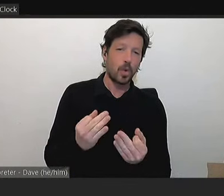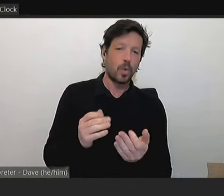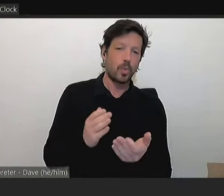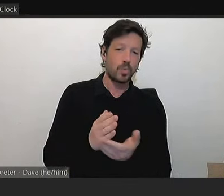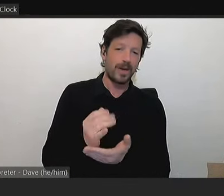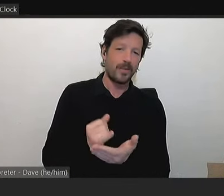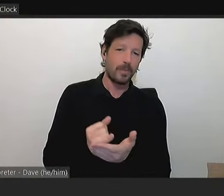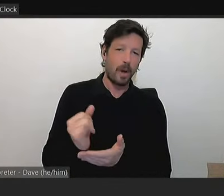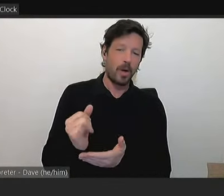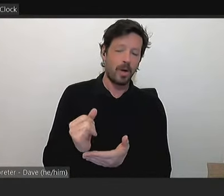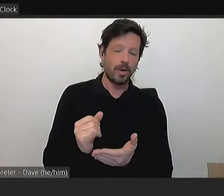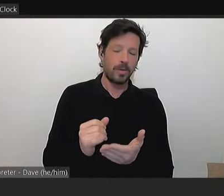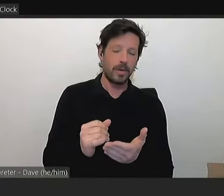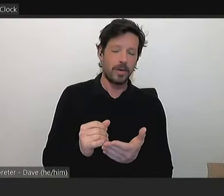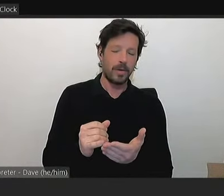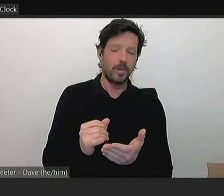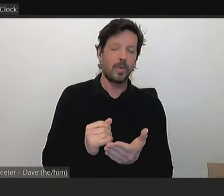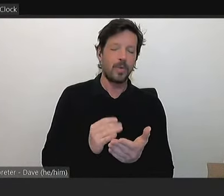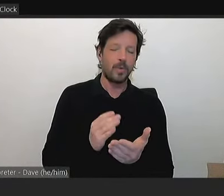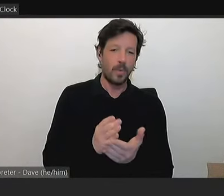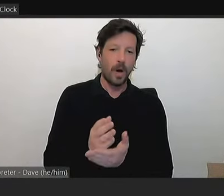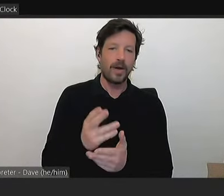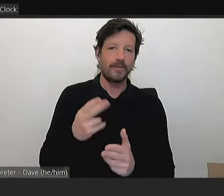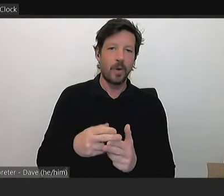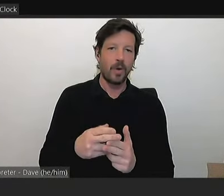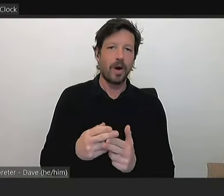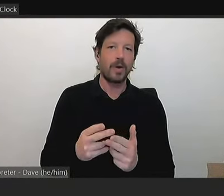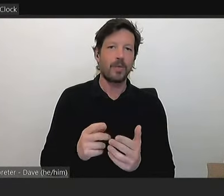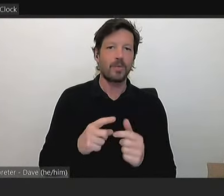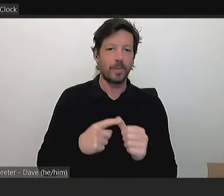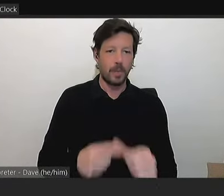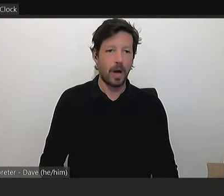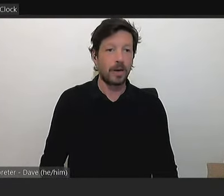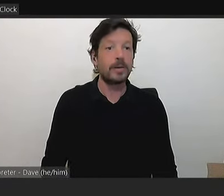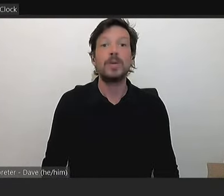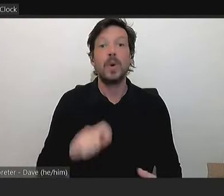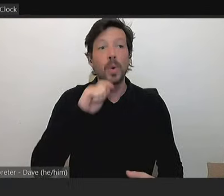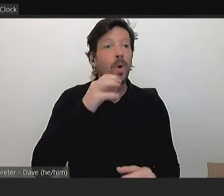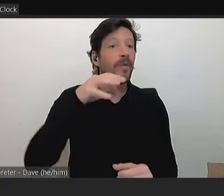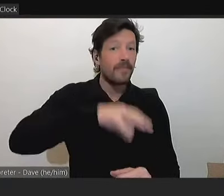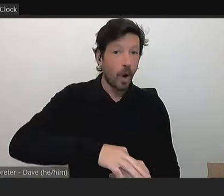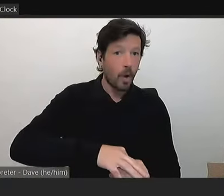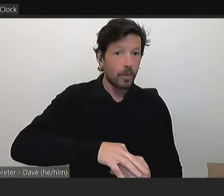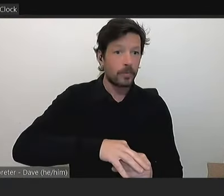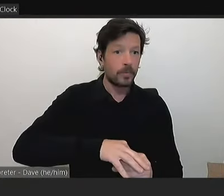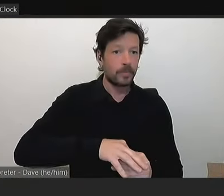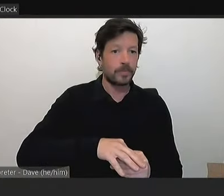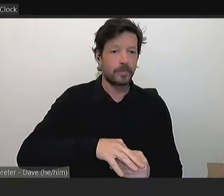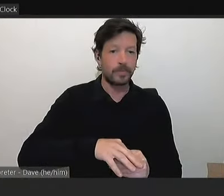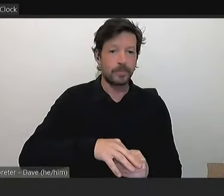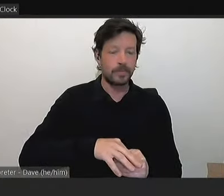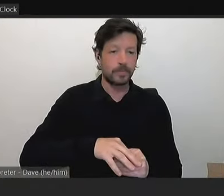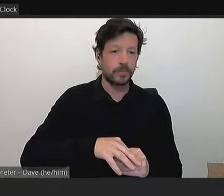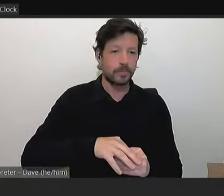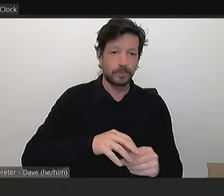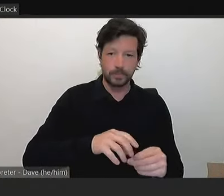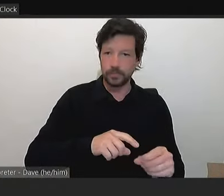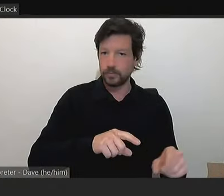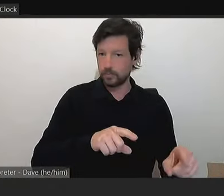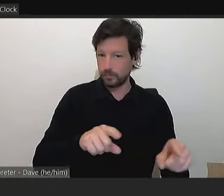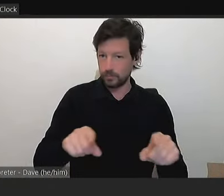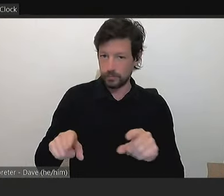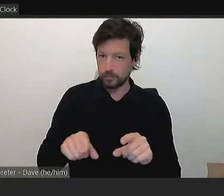Messina. So, I'll put that item to vote for it to be added into this evening's